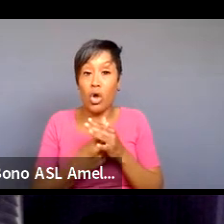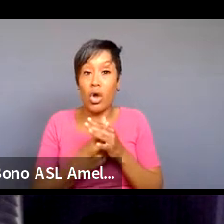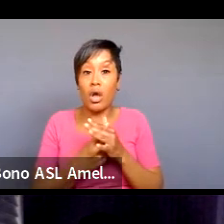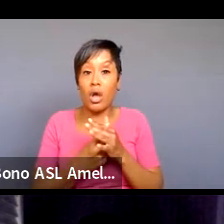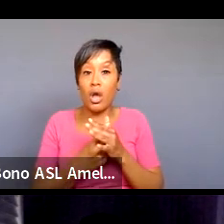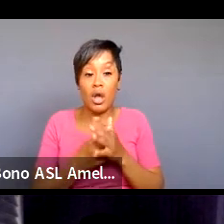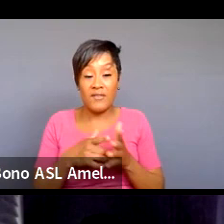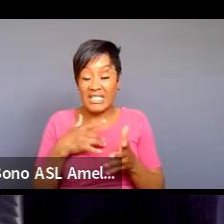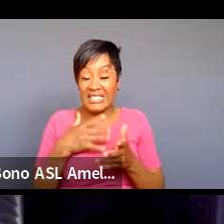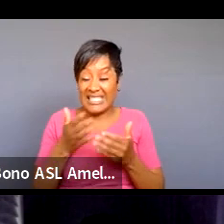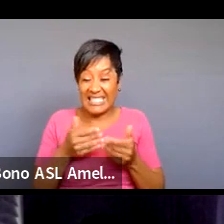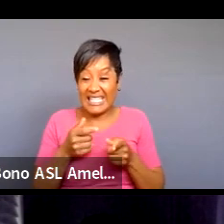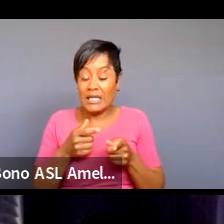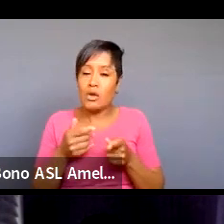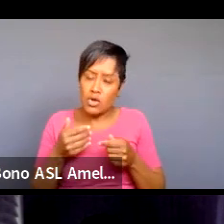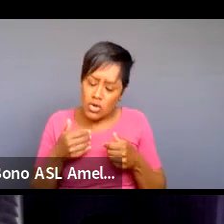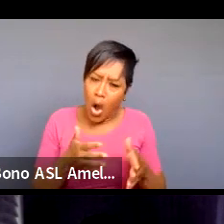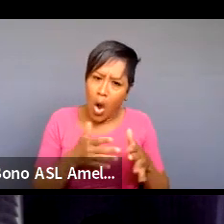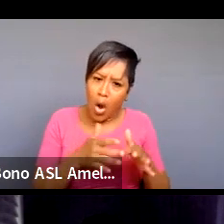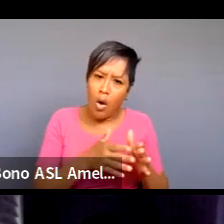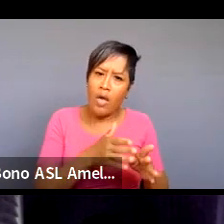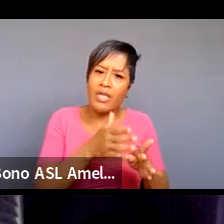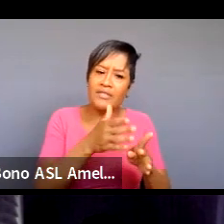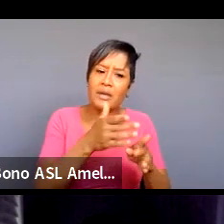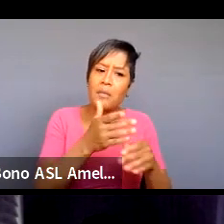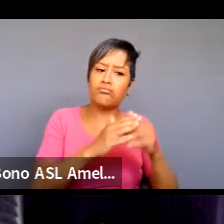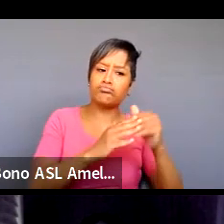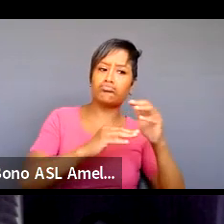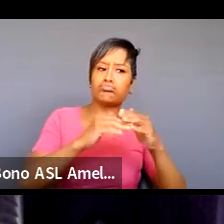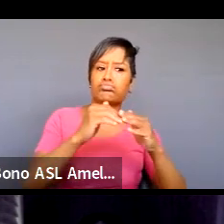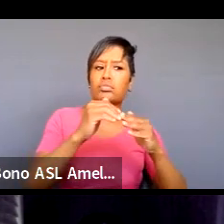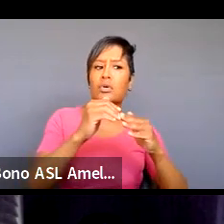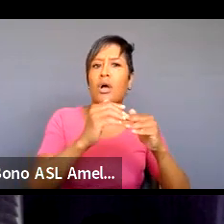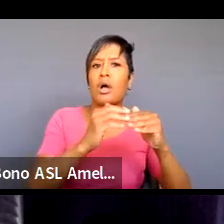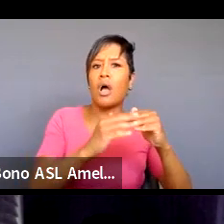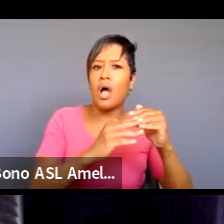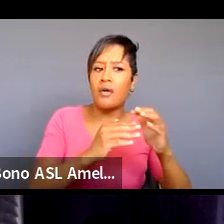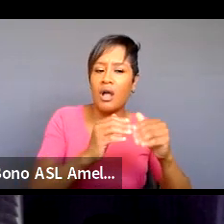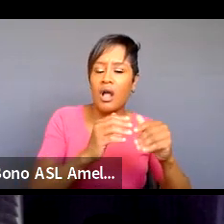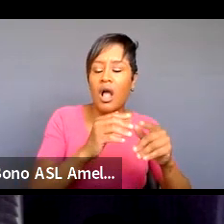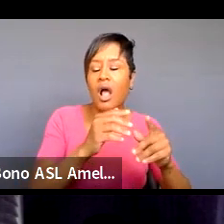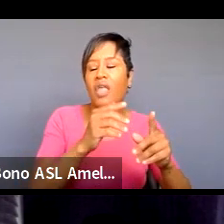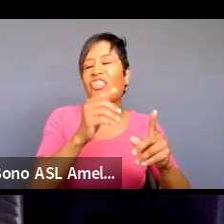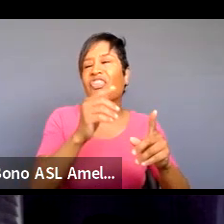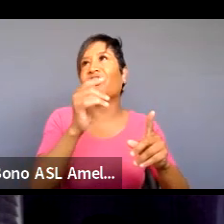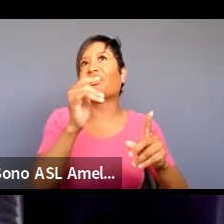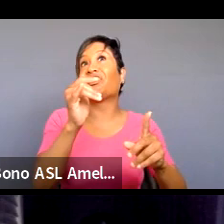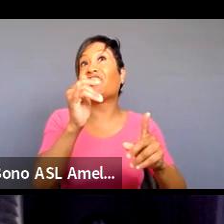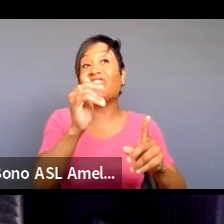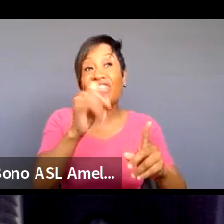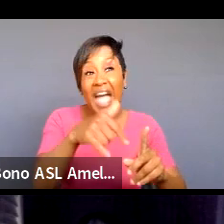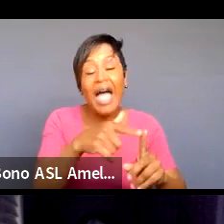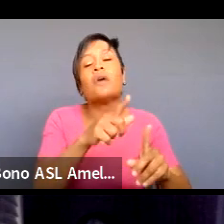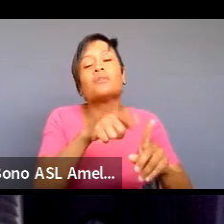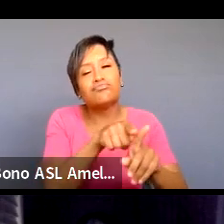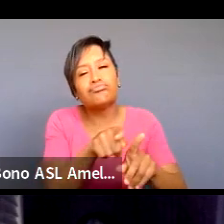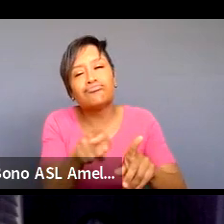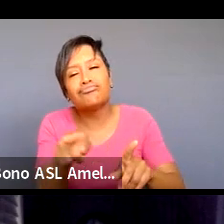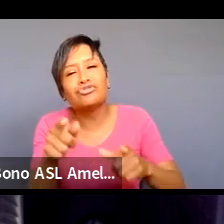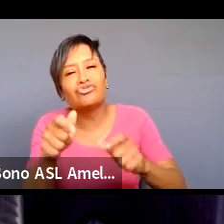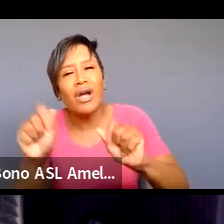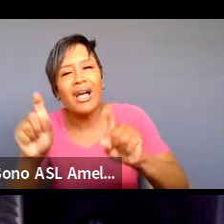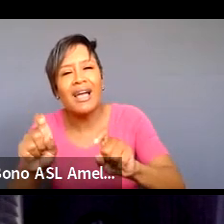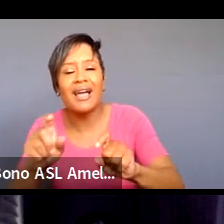that route first and then start exploring once you get more comfortable with like oh that's how that's how we get there and also